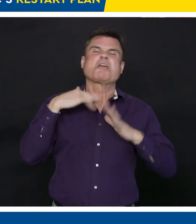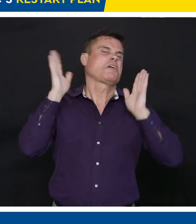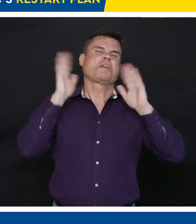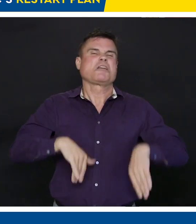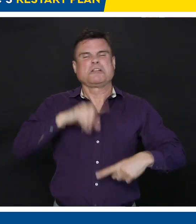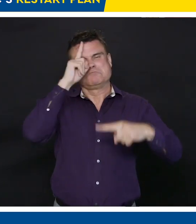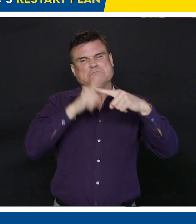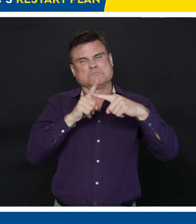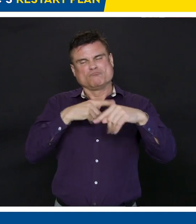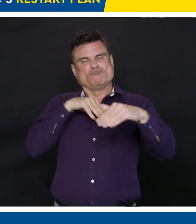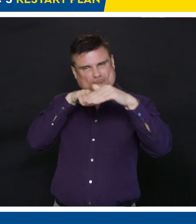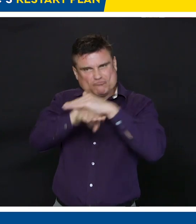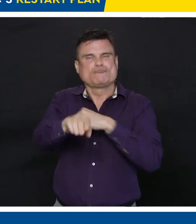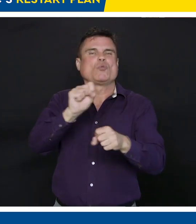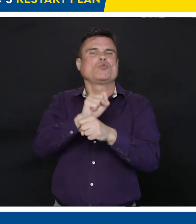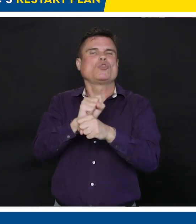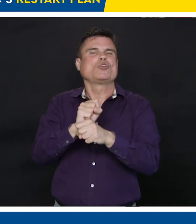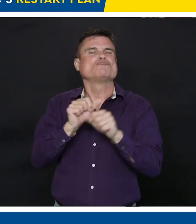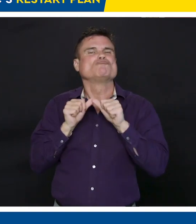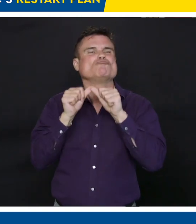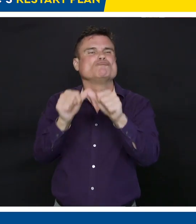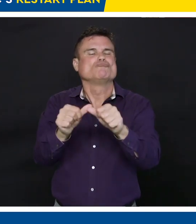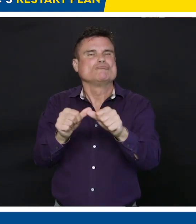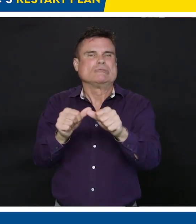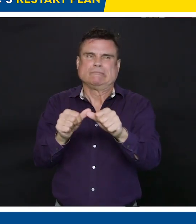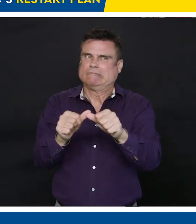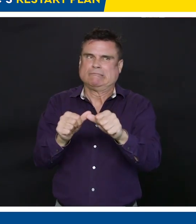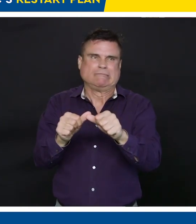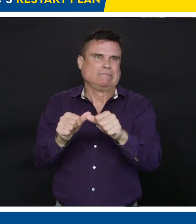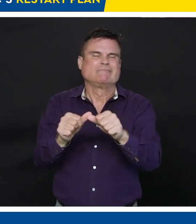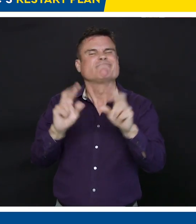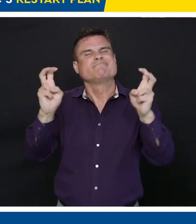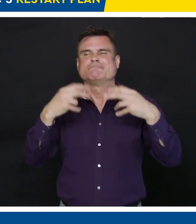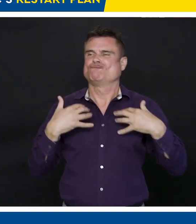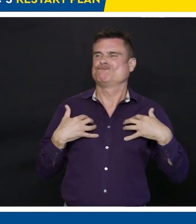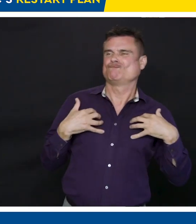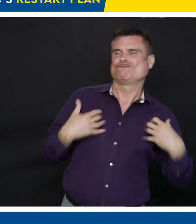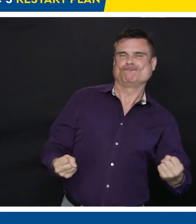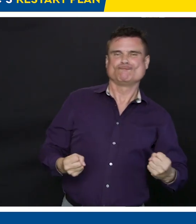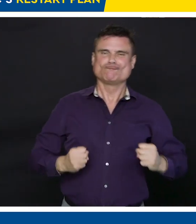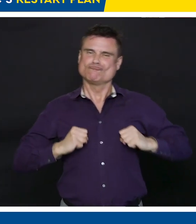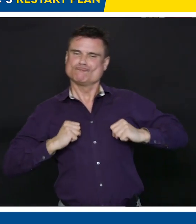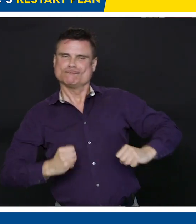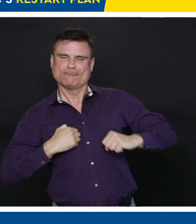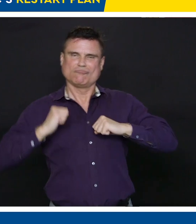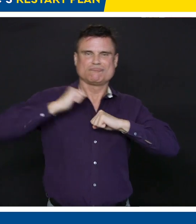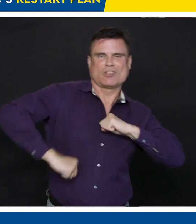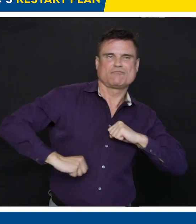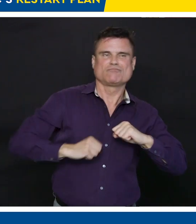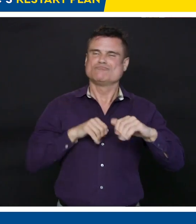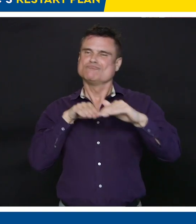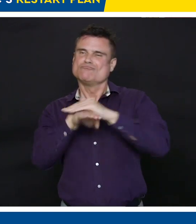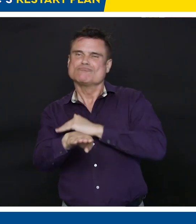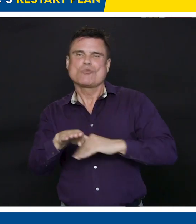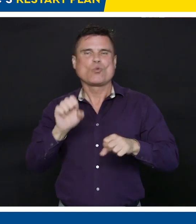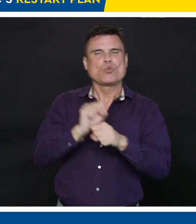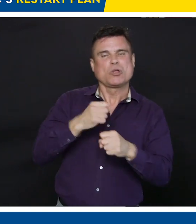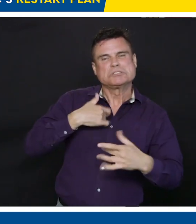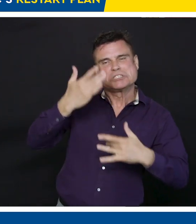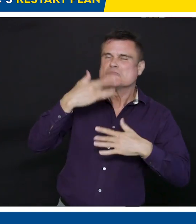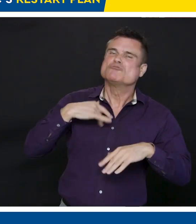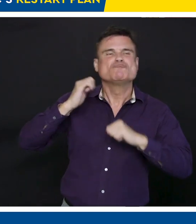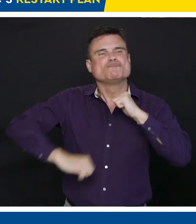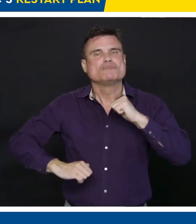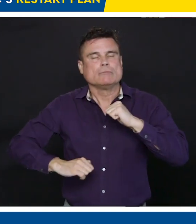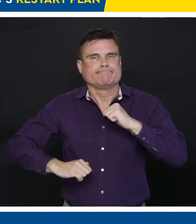you need to make sure you're feeding your family. There's often an economic imperative. That's the issue we need to address. I've been working with the federal